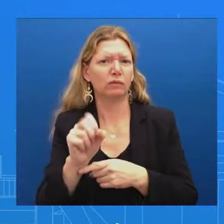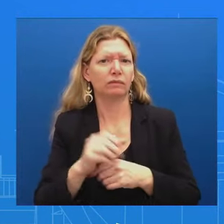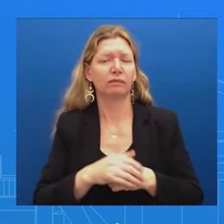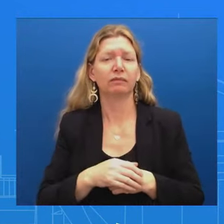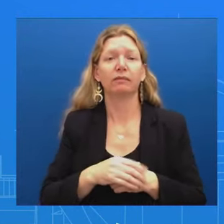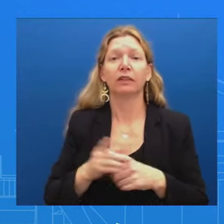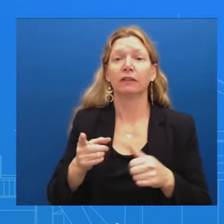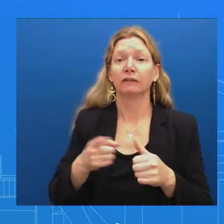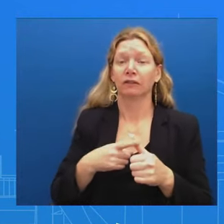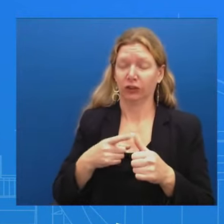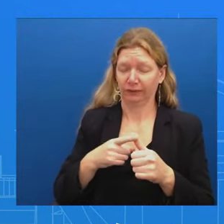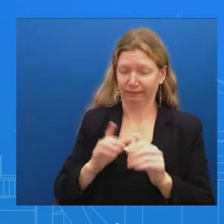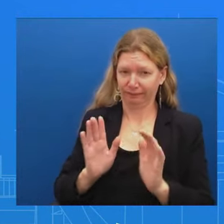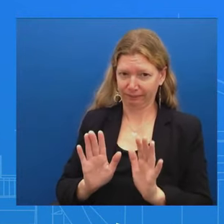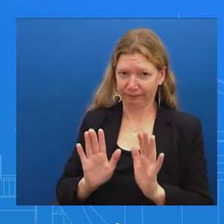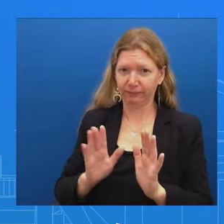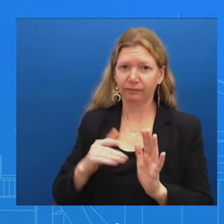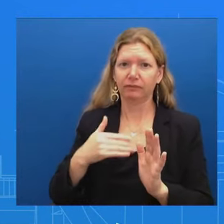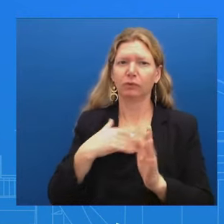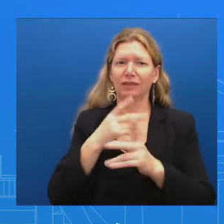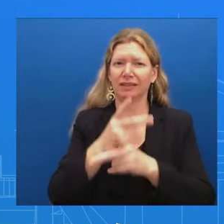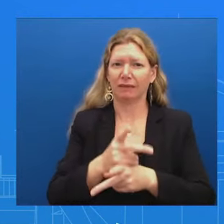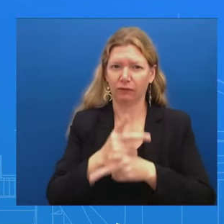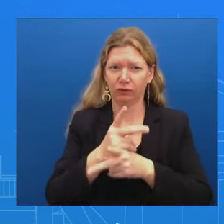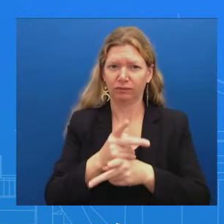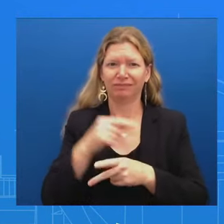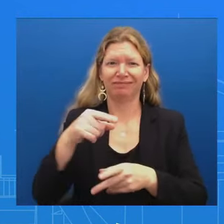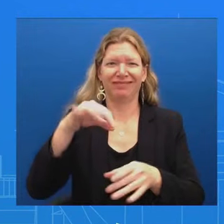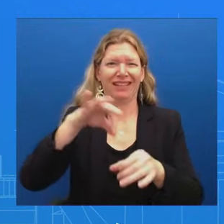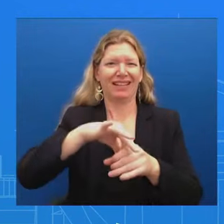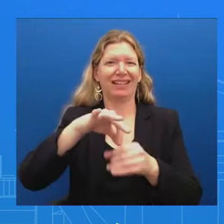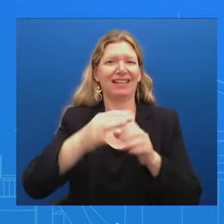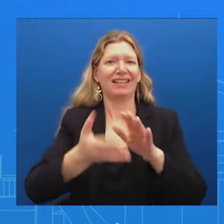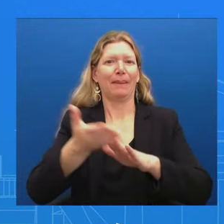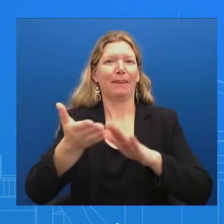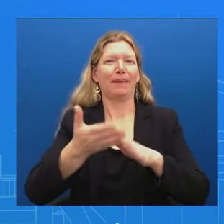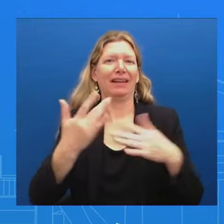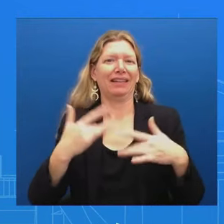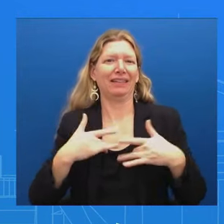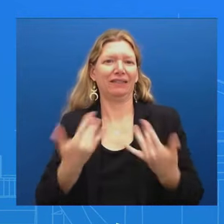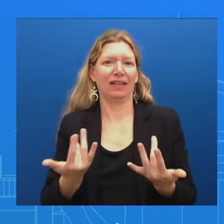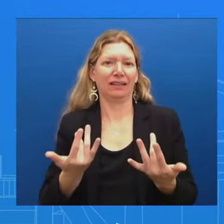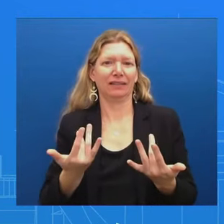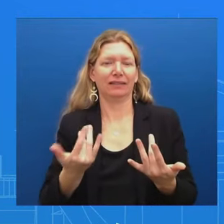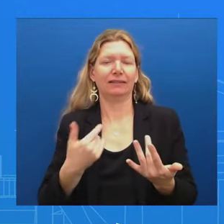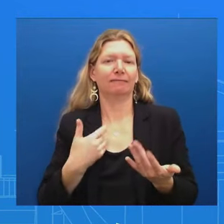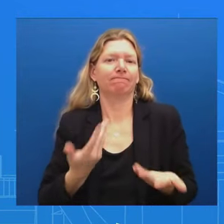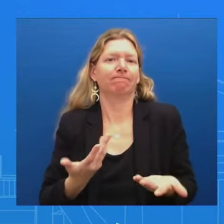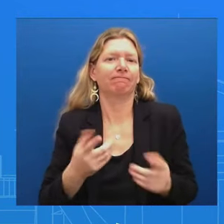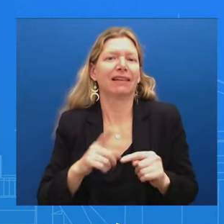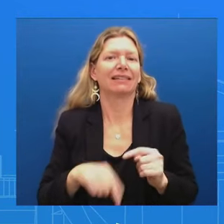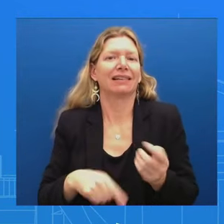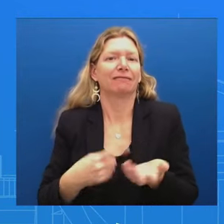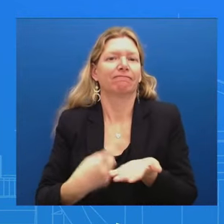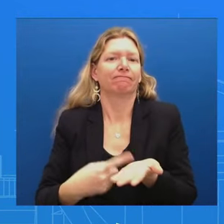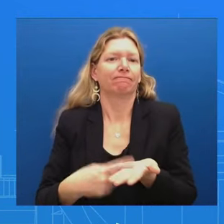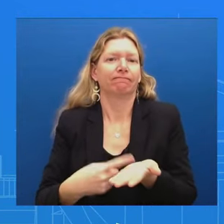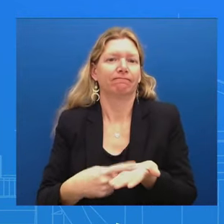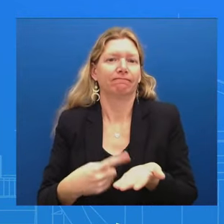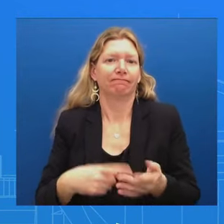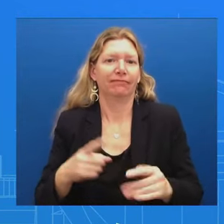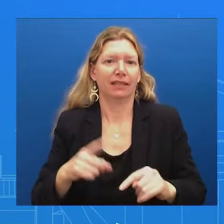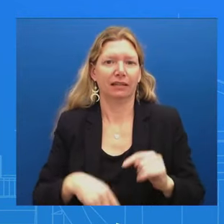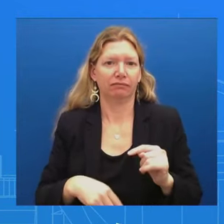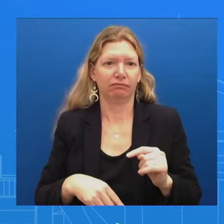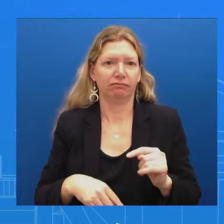events, so I just want to be mindful I can't speak to each of them or really most of them I know that, and as you know, when the